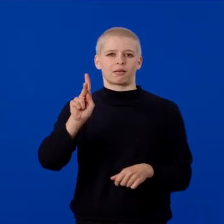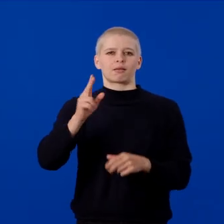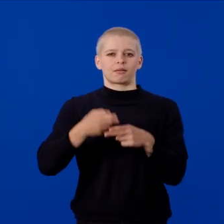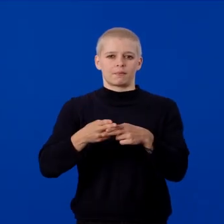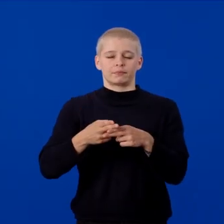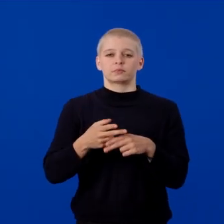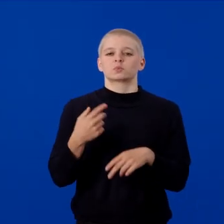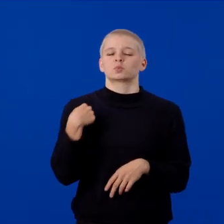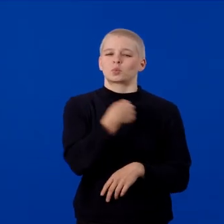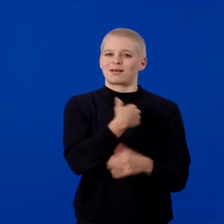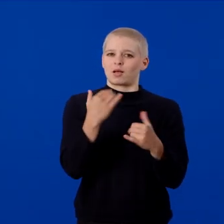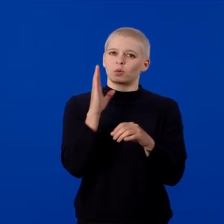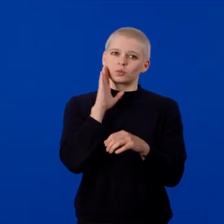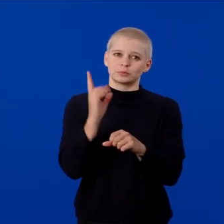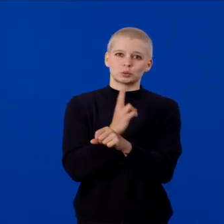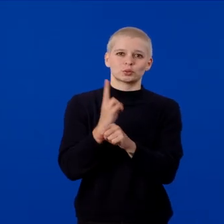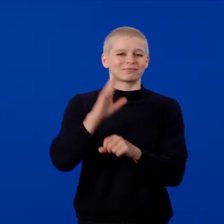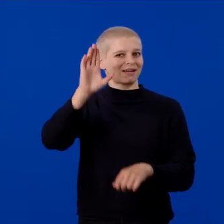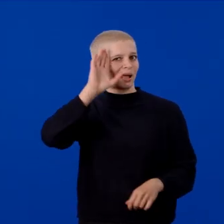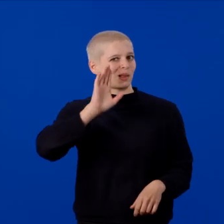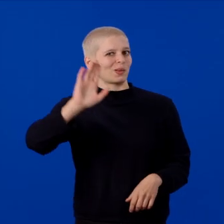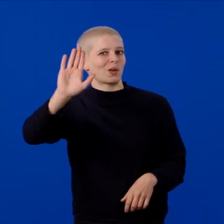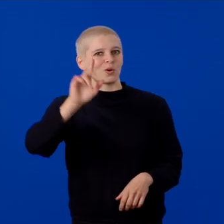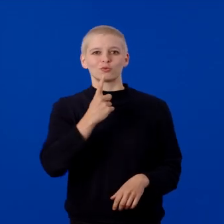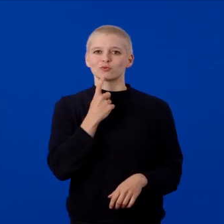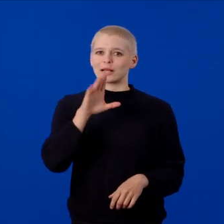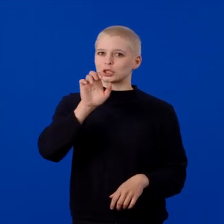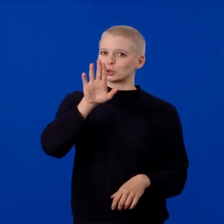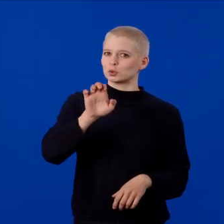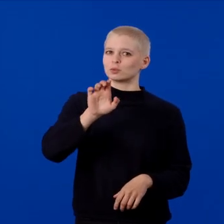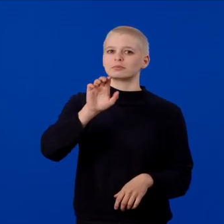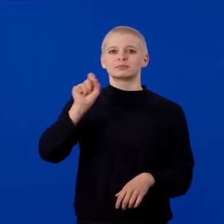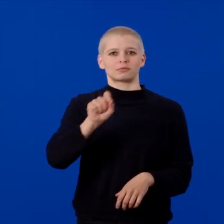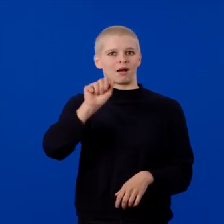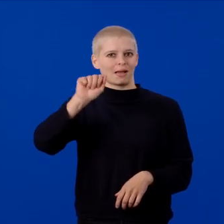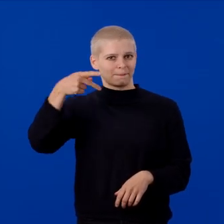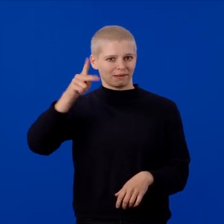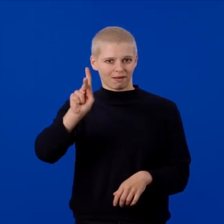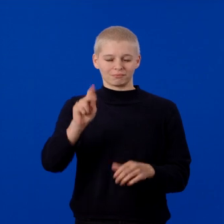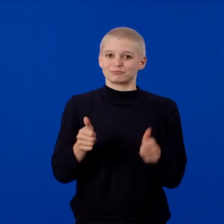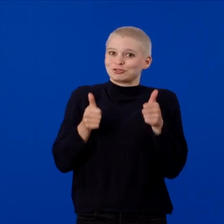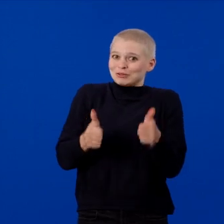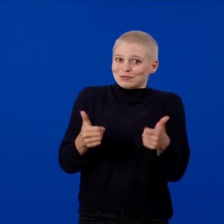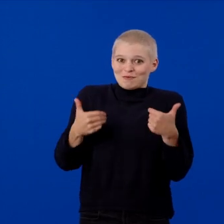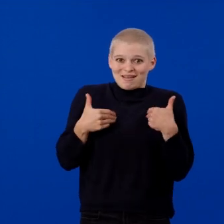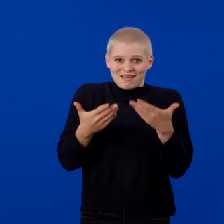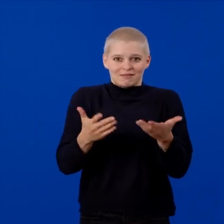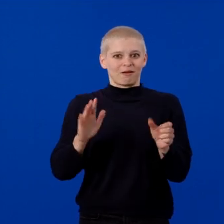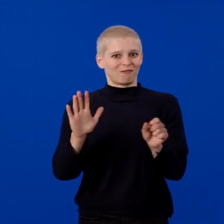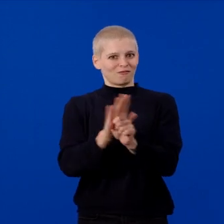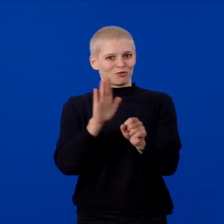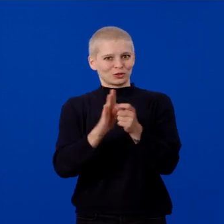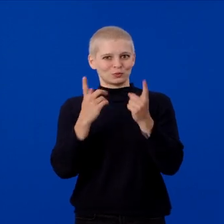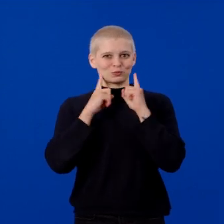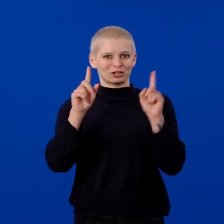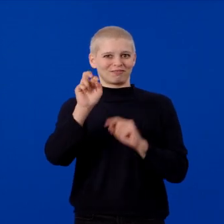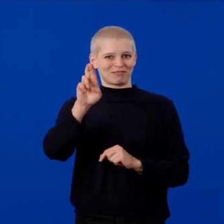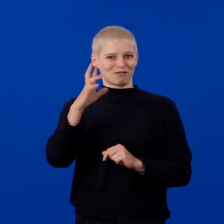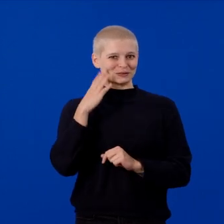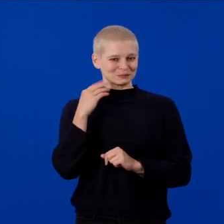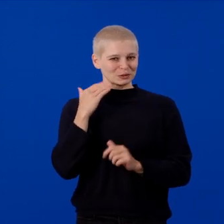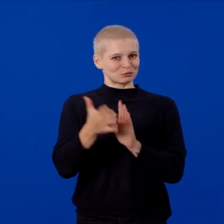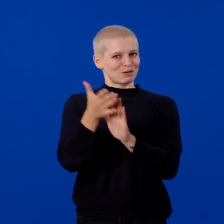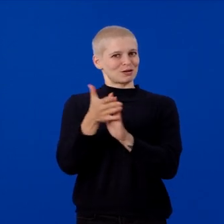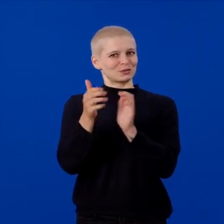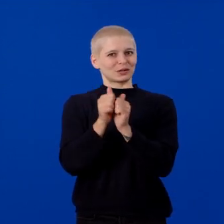be using HelloRedCube.apk. Great, you did it. We now have a fully working VR experience running